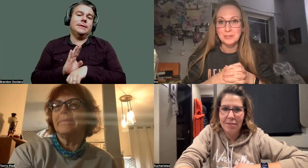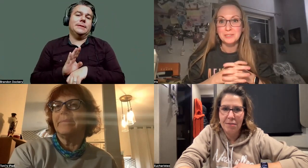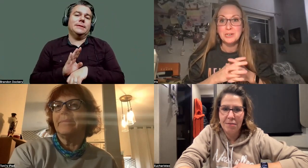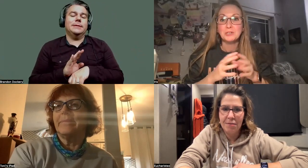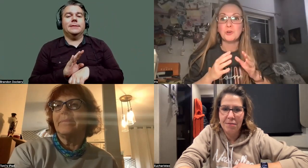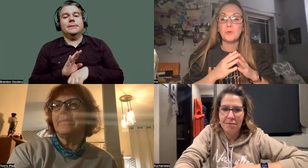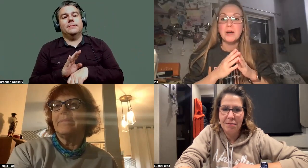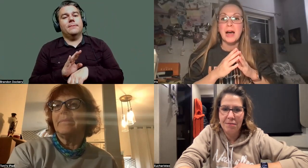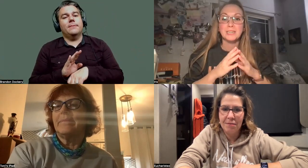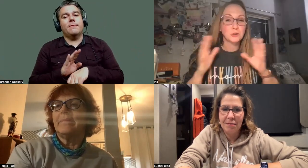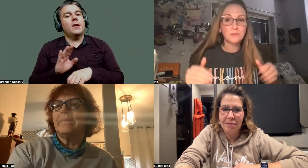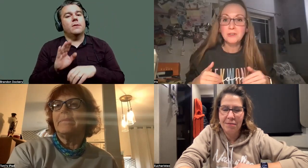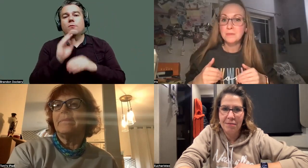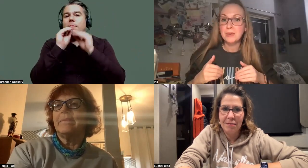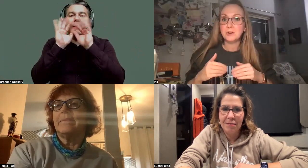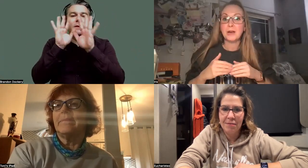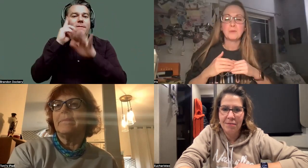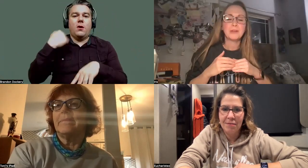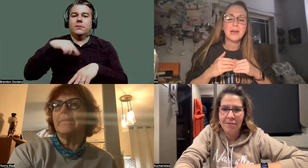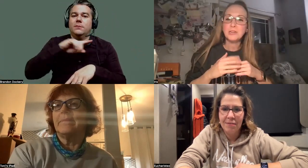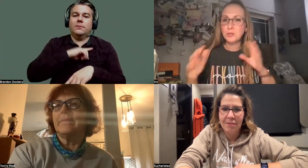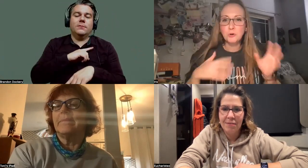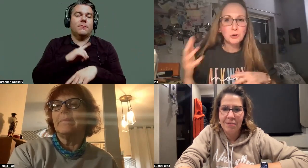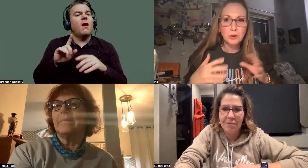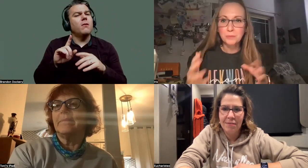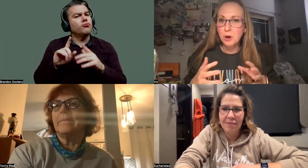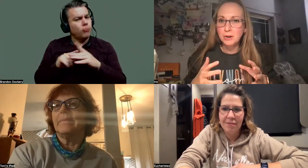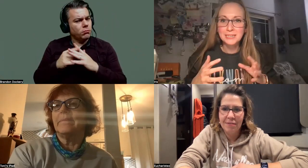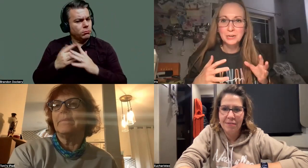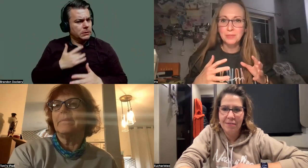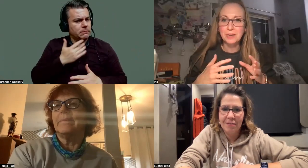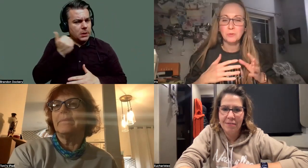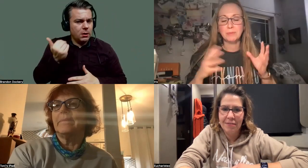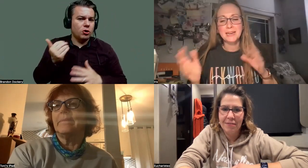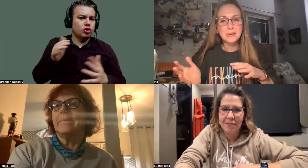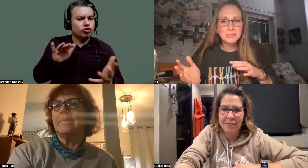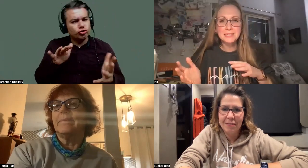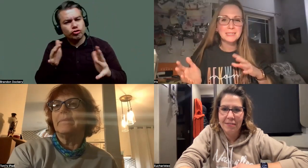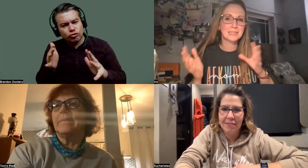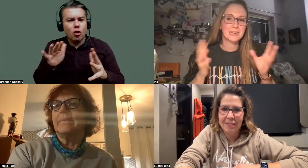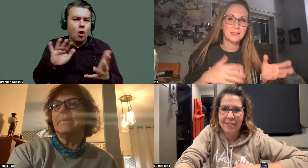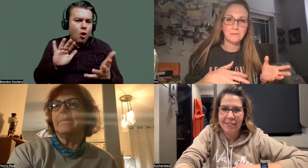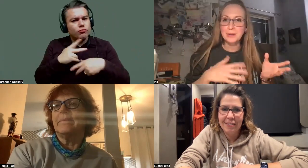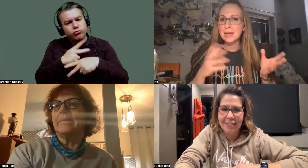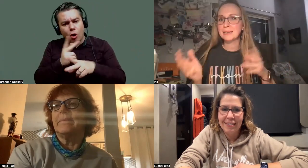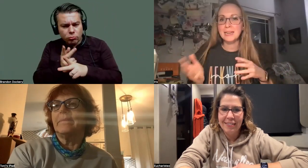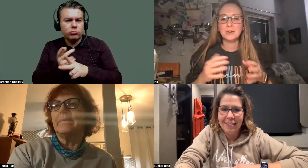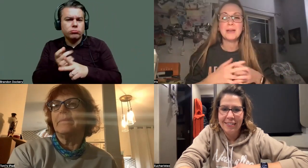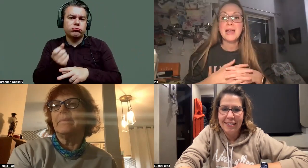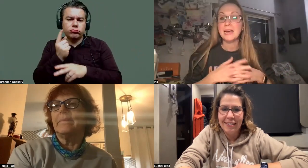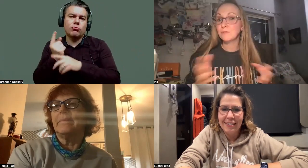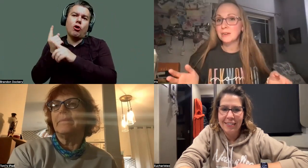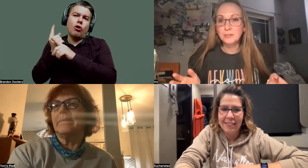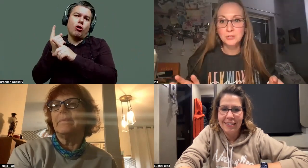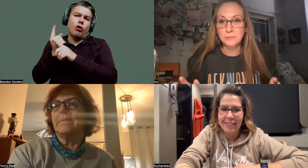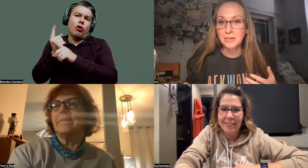blessing to us. So I started feeling better and we kind of yo-yoed on the products here and there. We would take them consistently and then forget and take